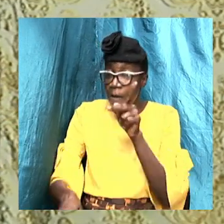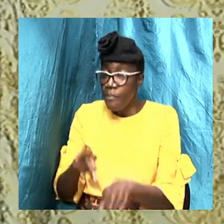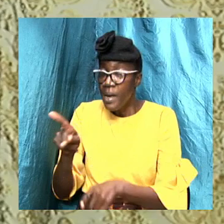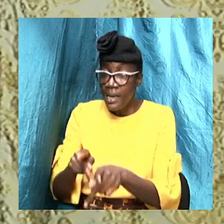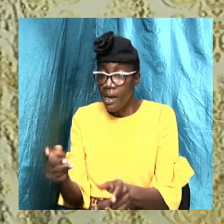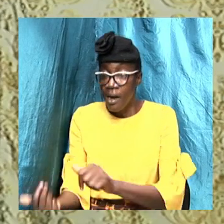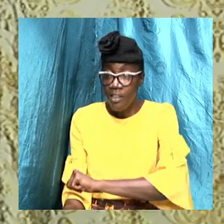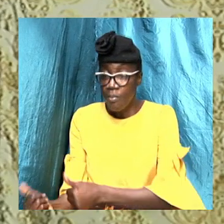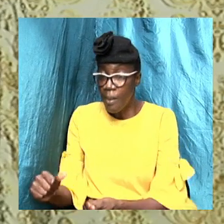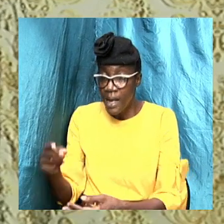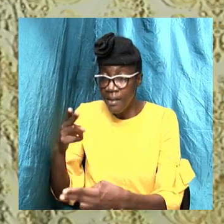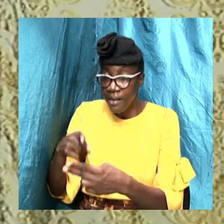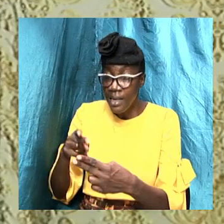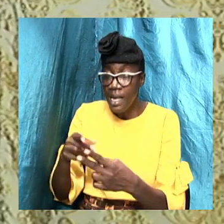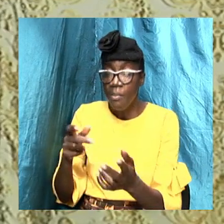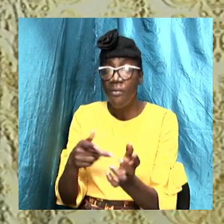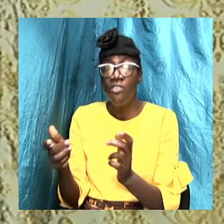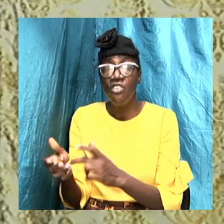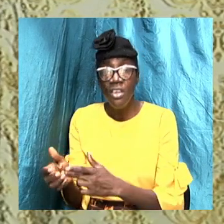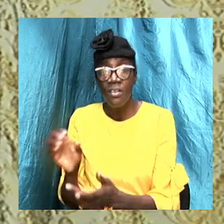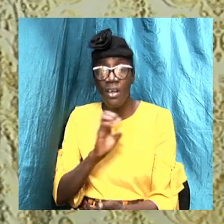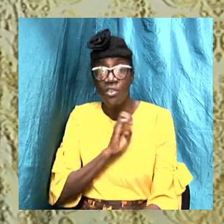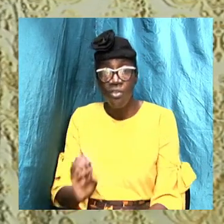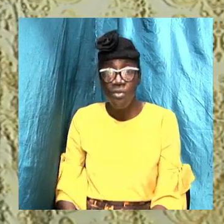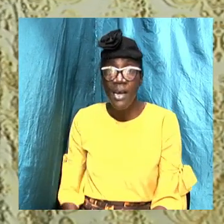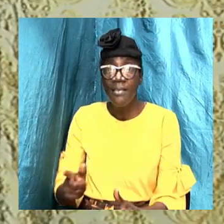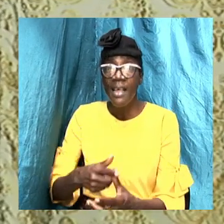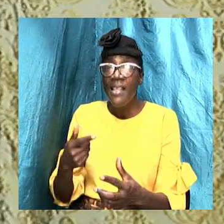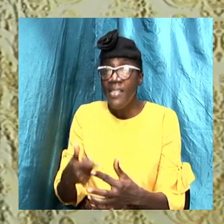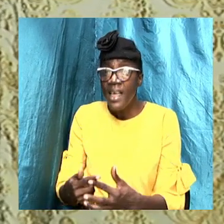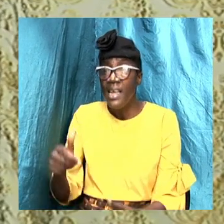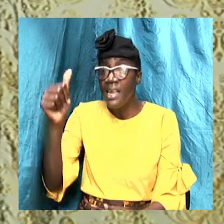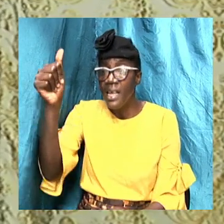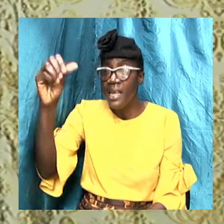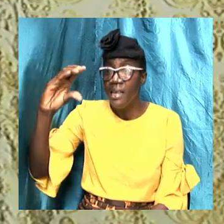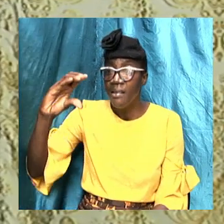in the name of Jesus Christ then we look at Acts